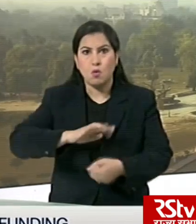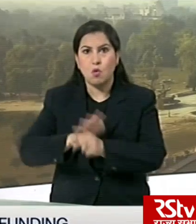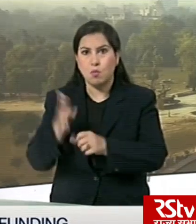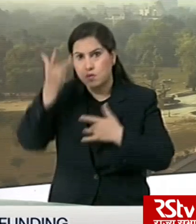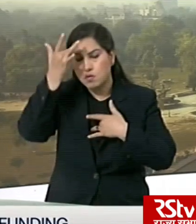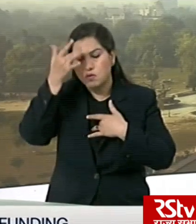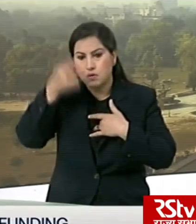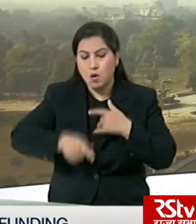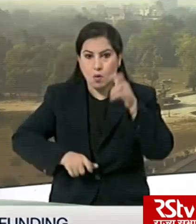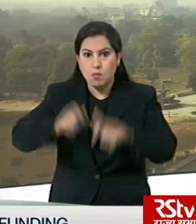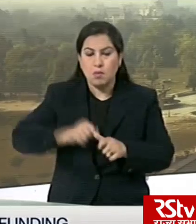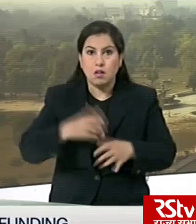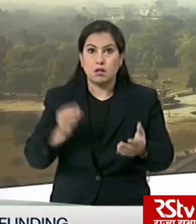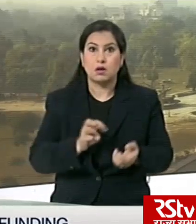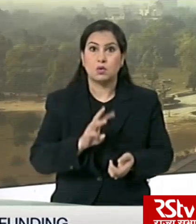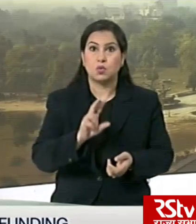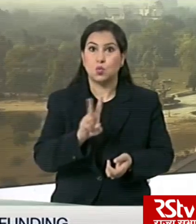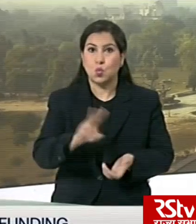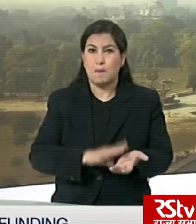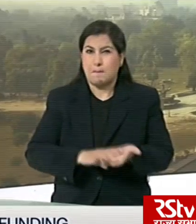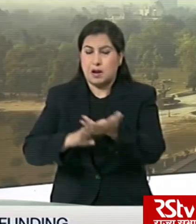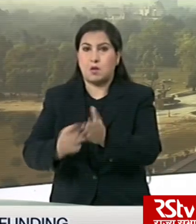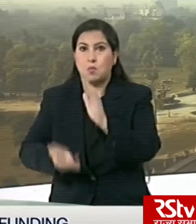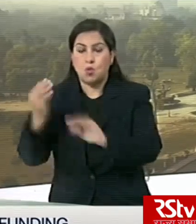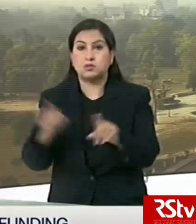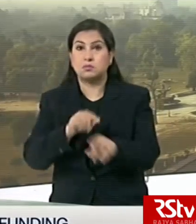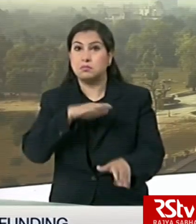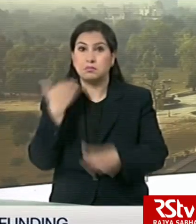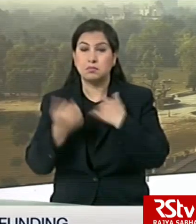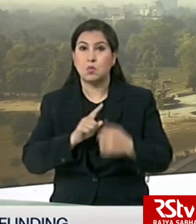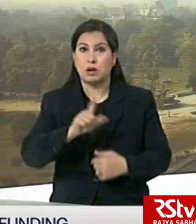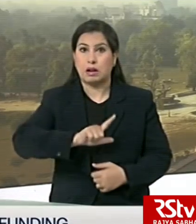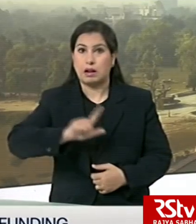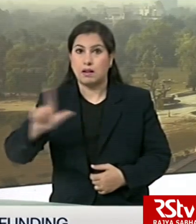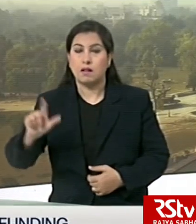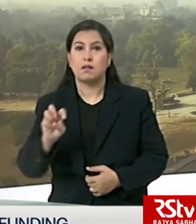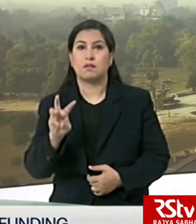crossed the 2 million mark. The deaths told over 1,34,000.